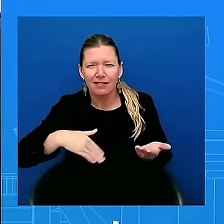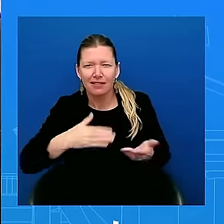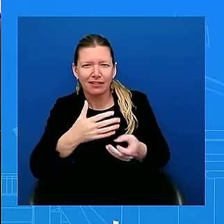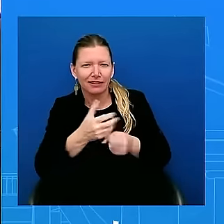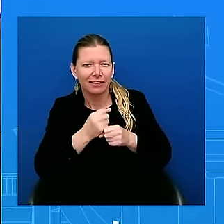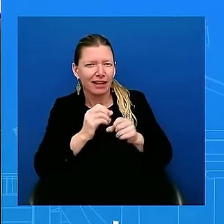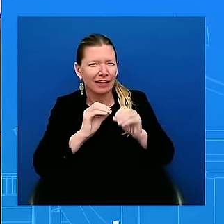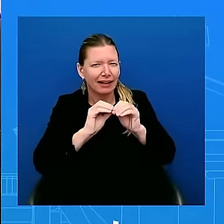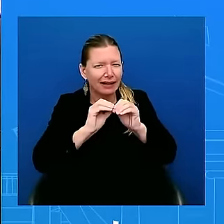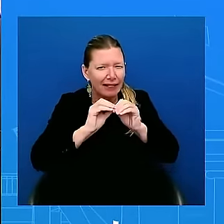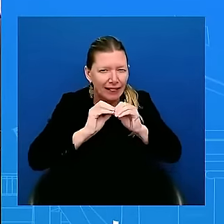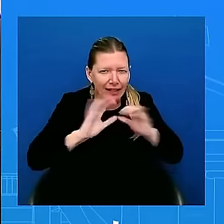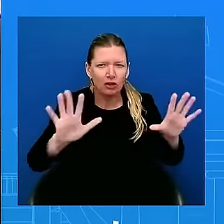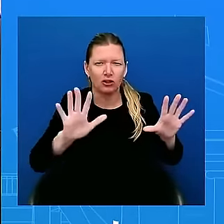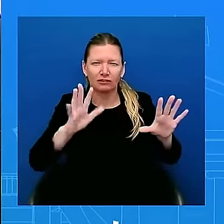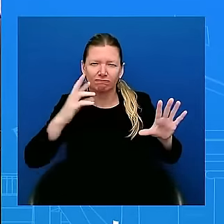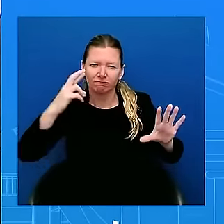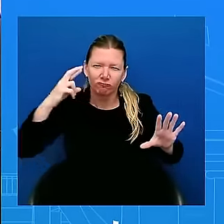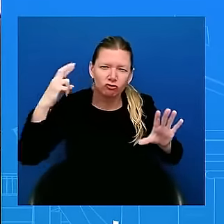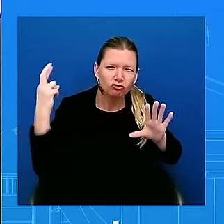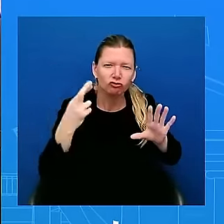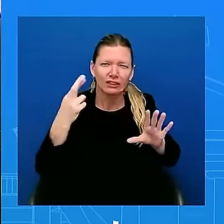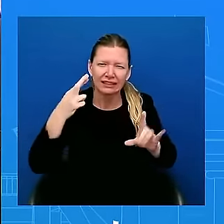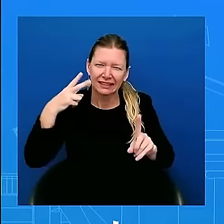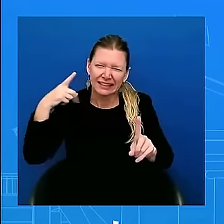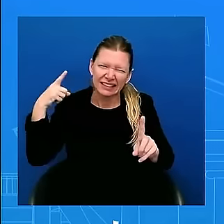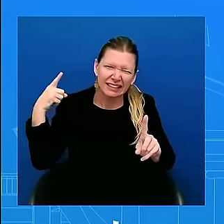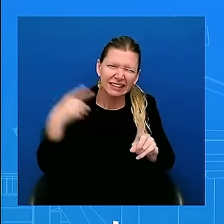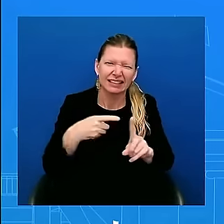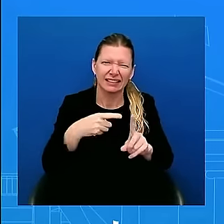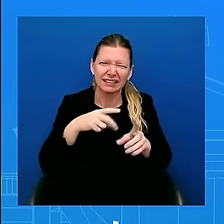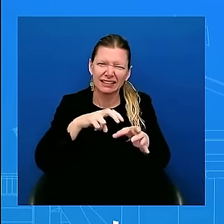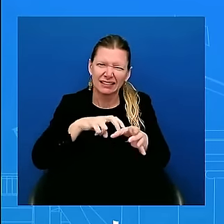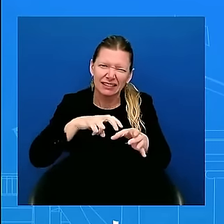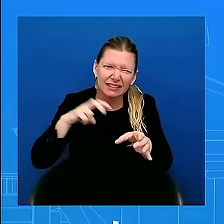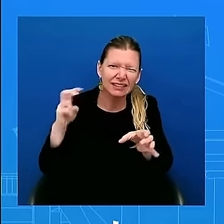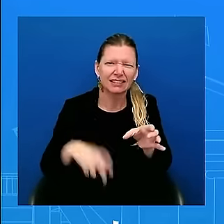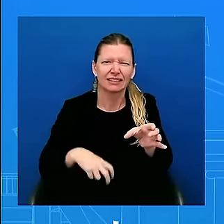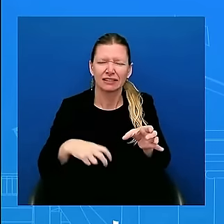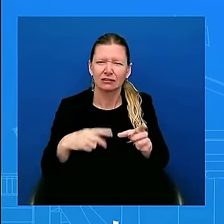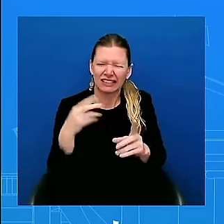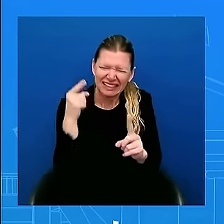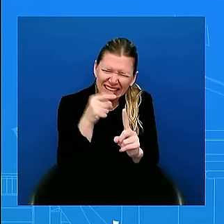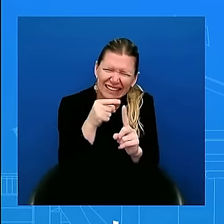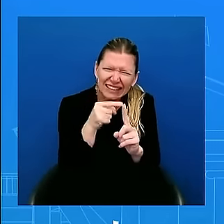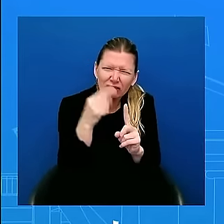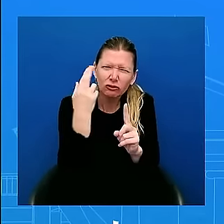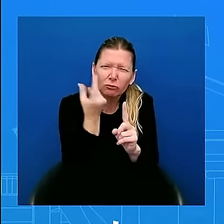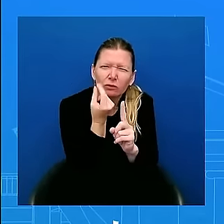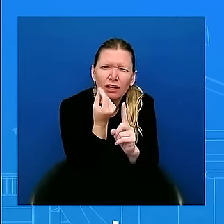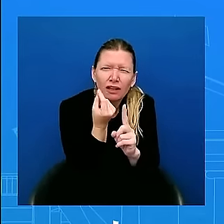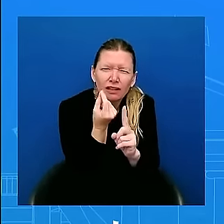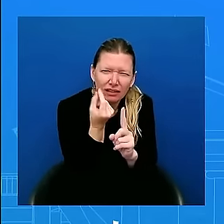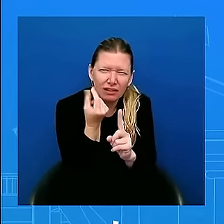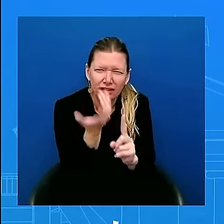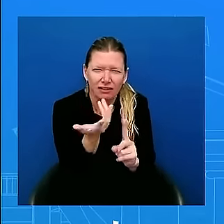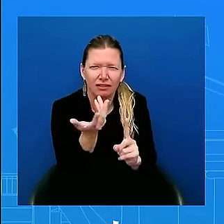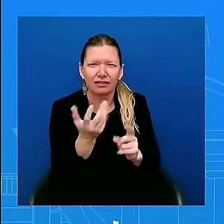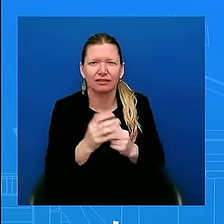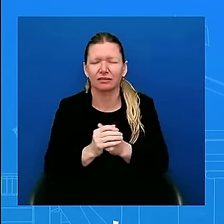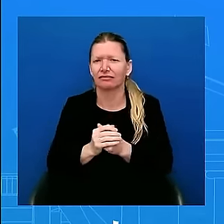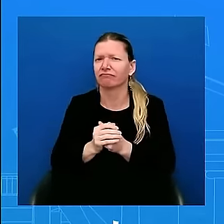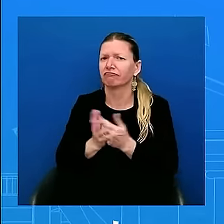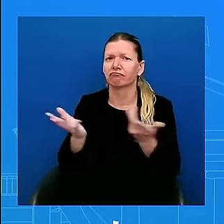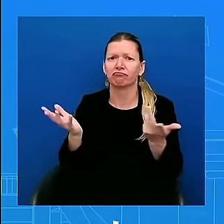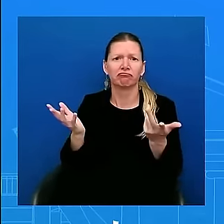himself but barring that do you think we should expect it look I'm not gonna the president's gonna make his decision on his own and how much more he